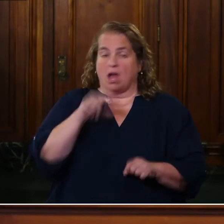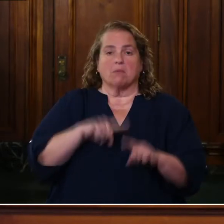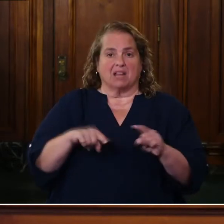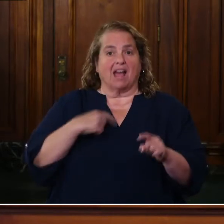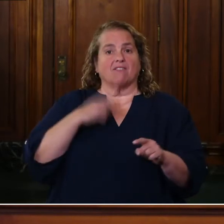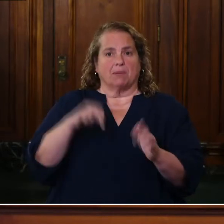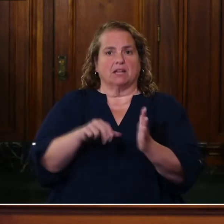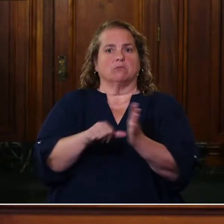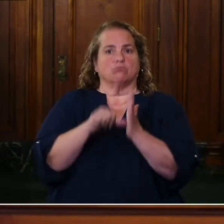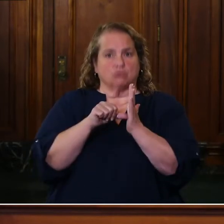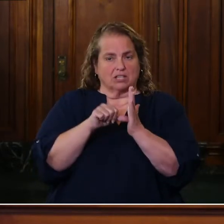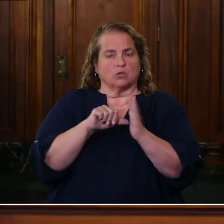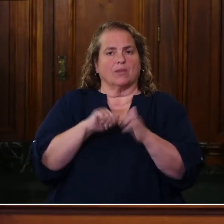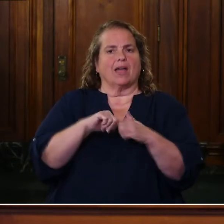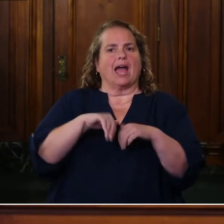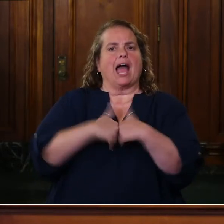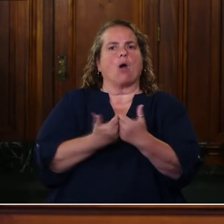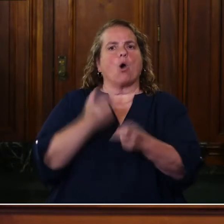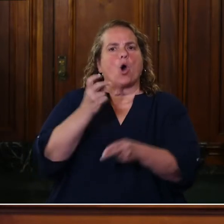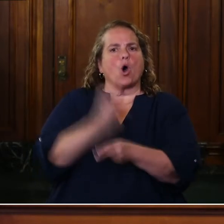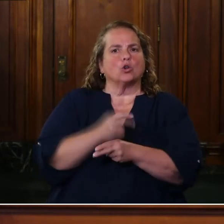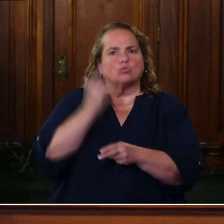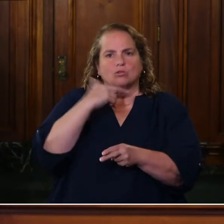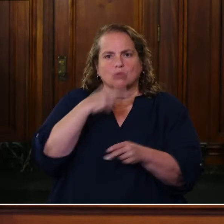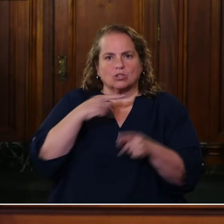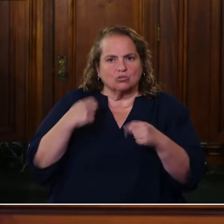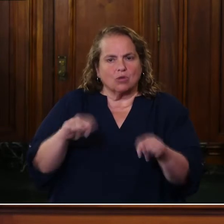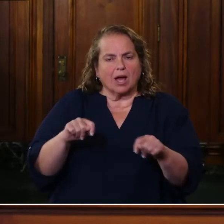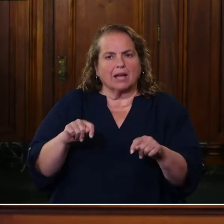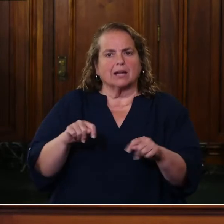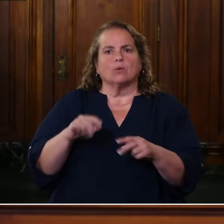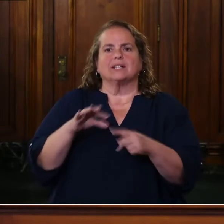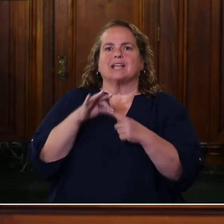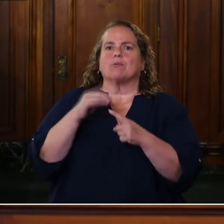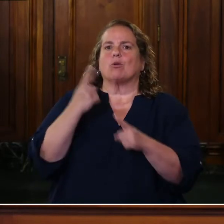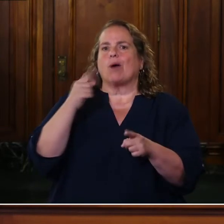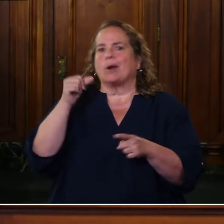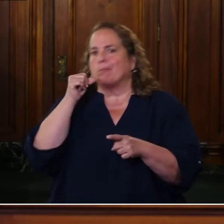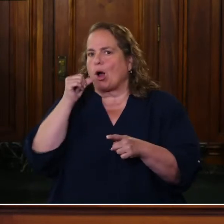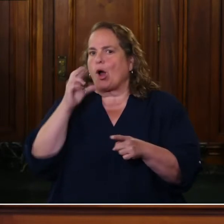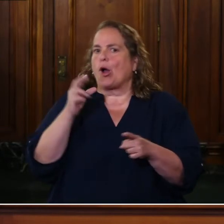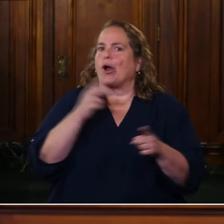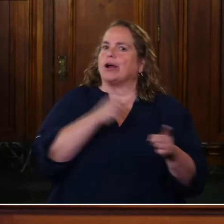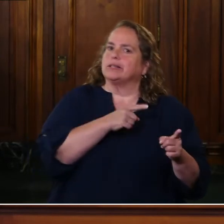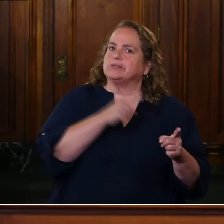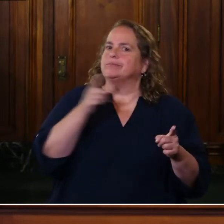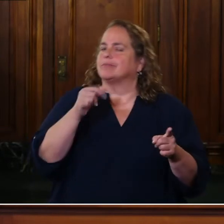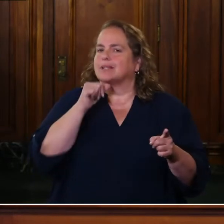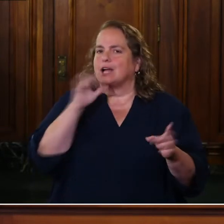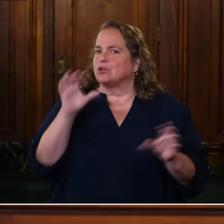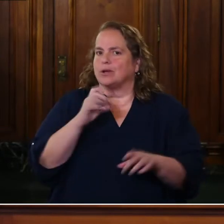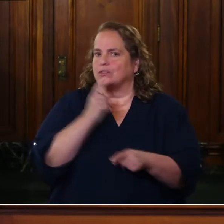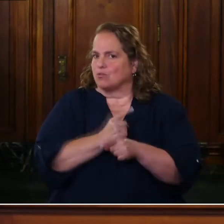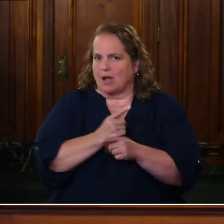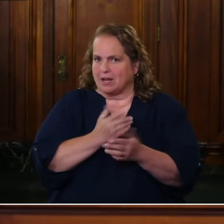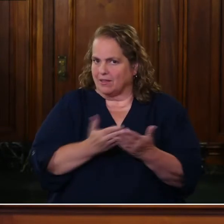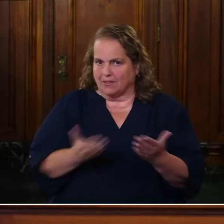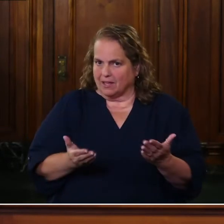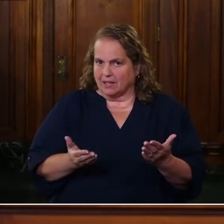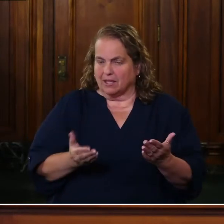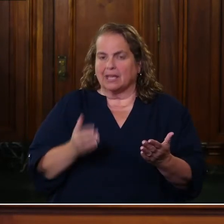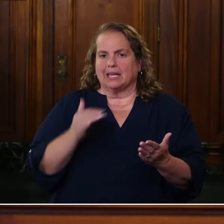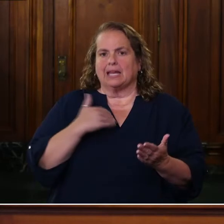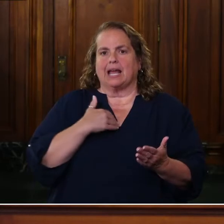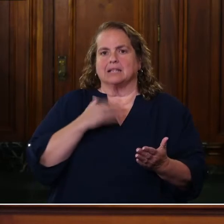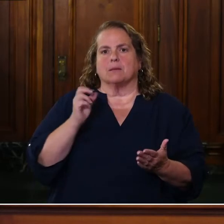with how hard they're trying, with the exception of a bar or two that wasn't doing the right thing. It's, it's, it's, it's